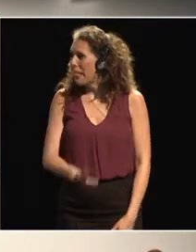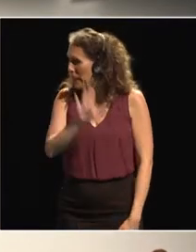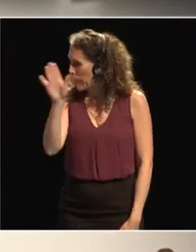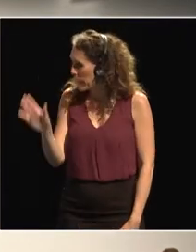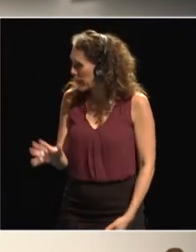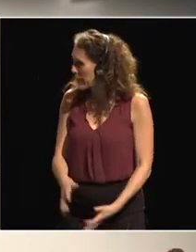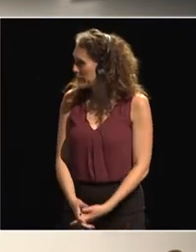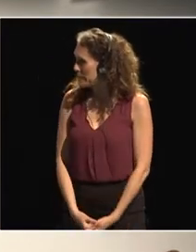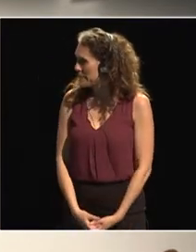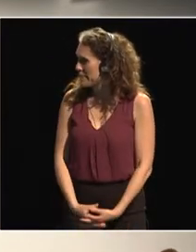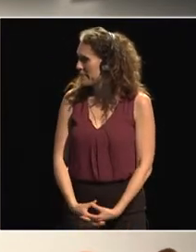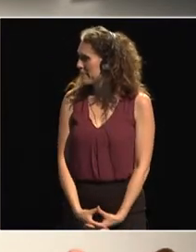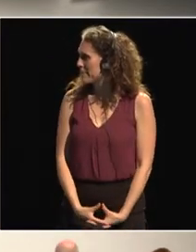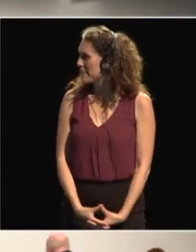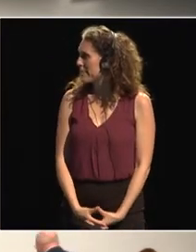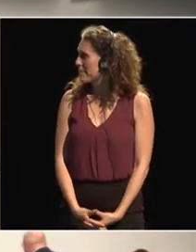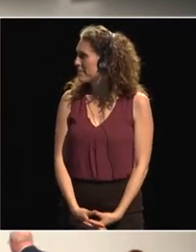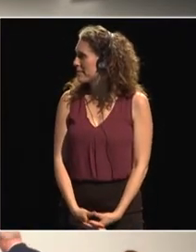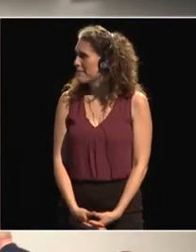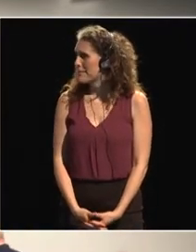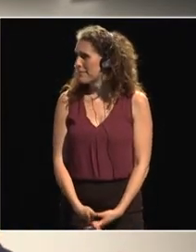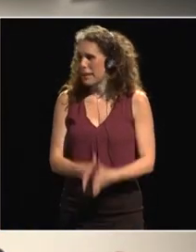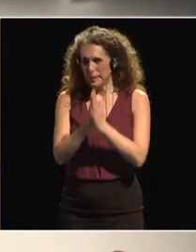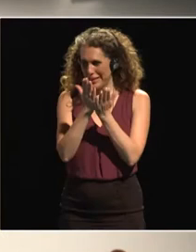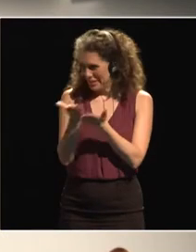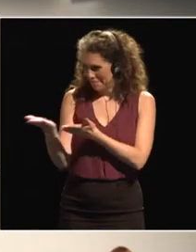please take a seat